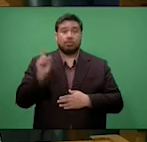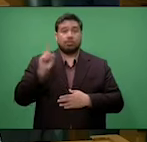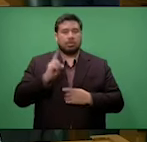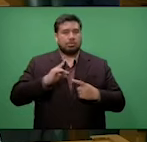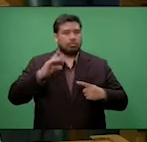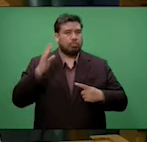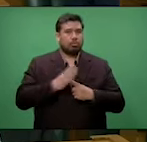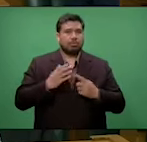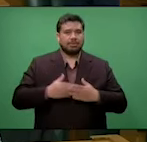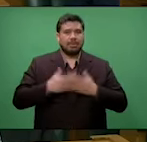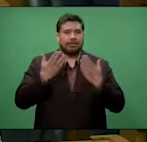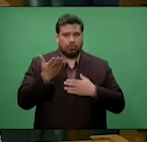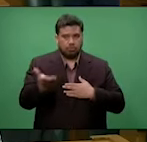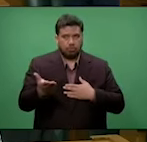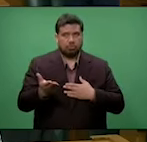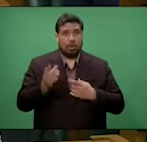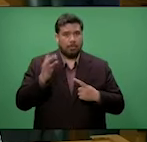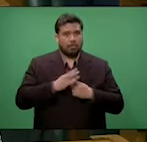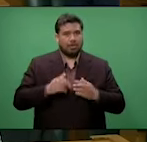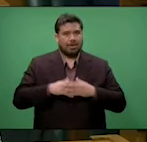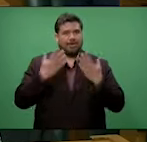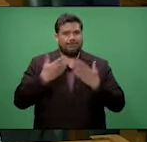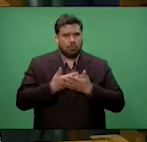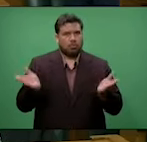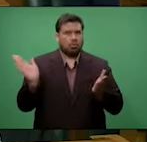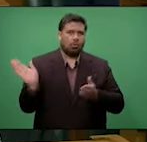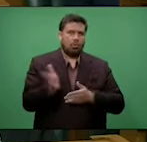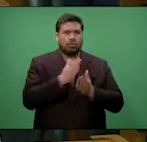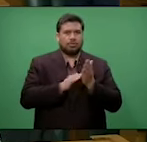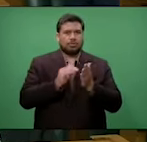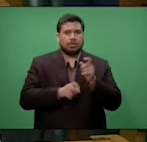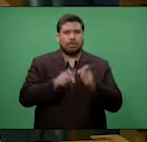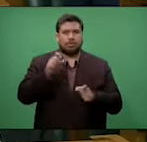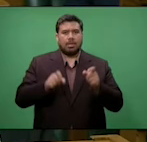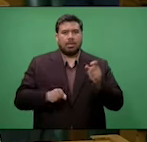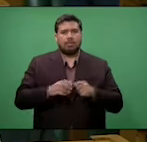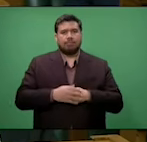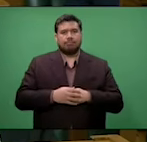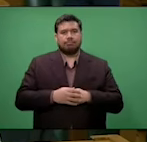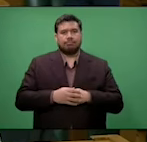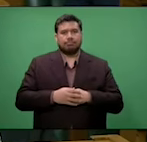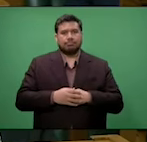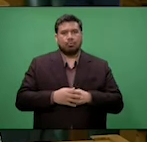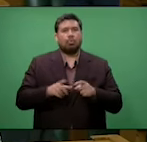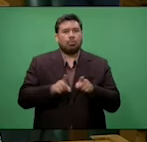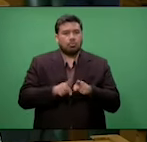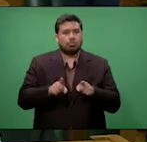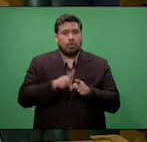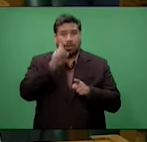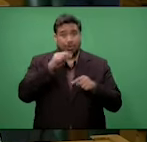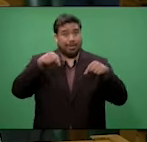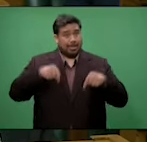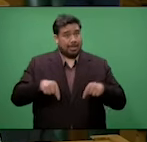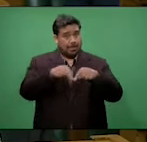I would also like to acknowledge all of those that are watching and listening in all around the country. I know that this day has been a long